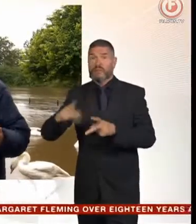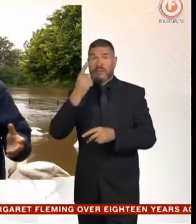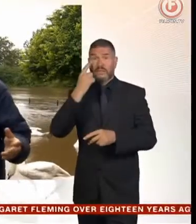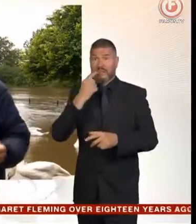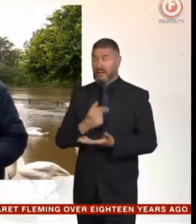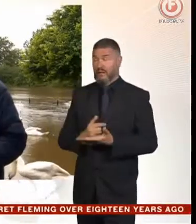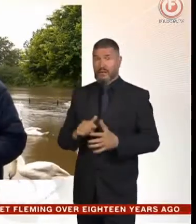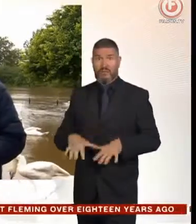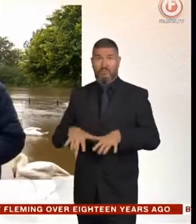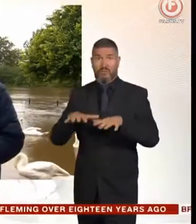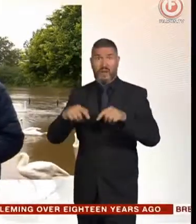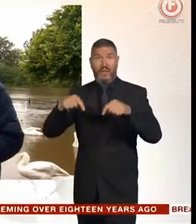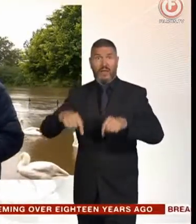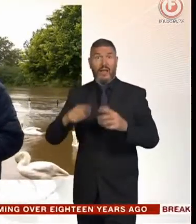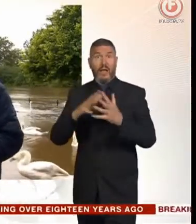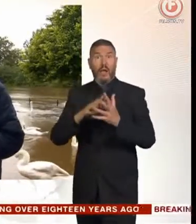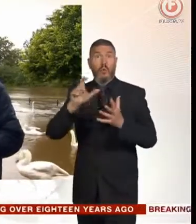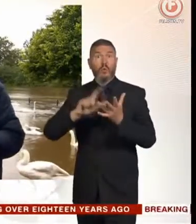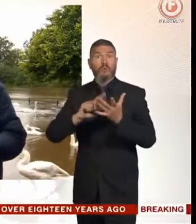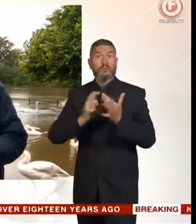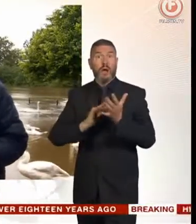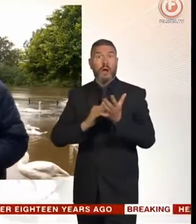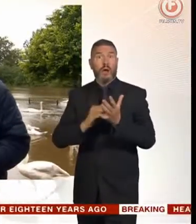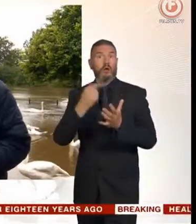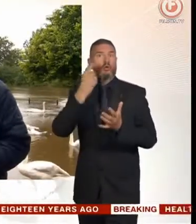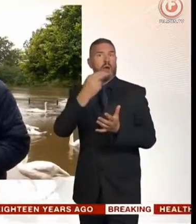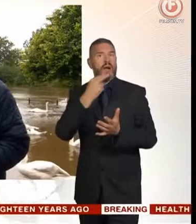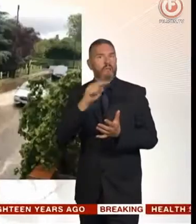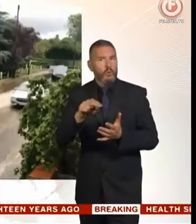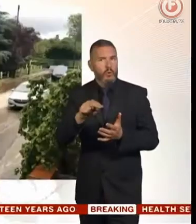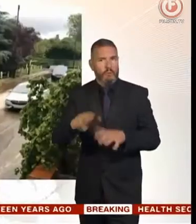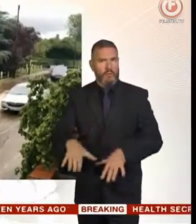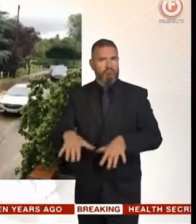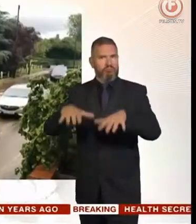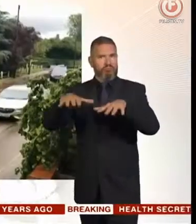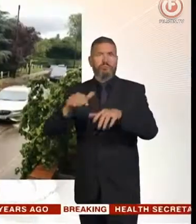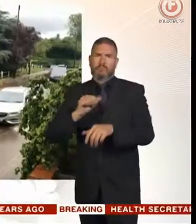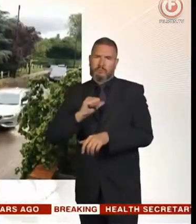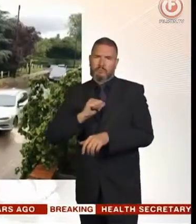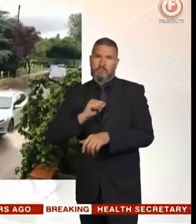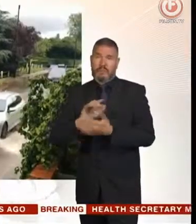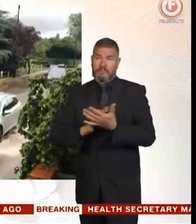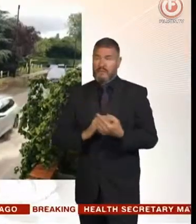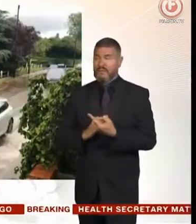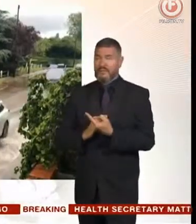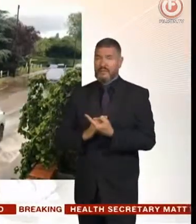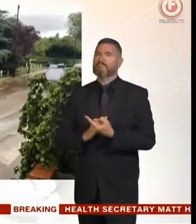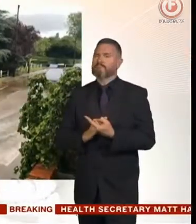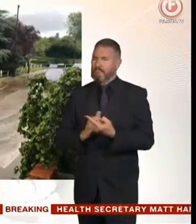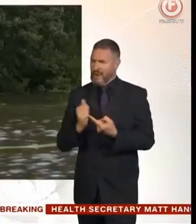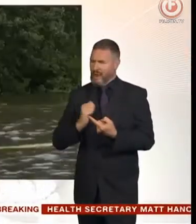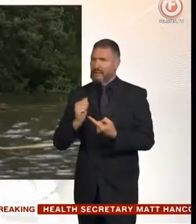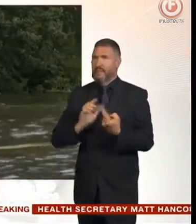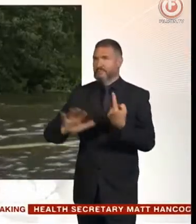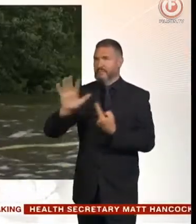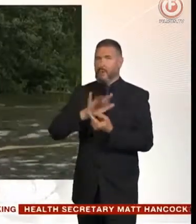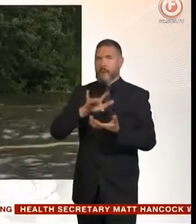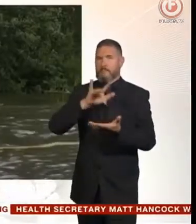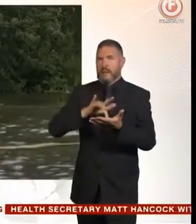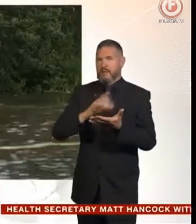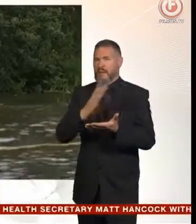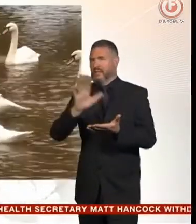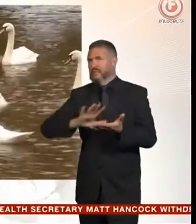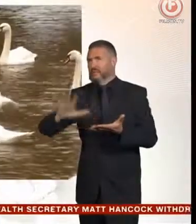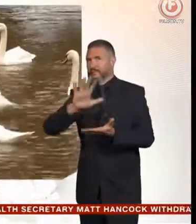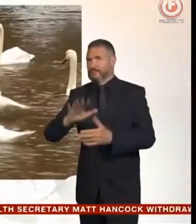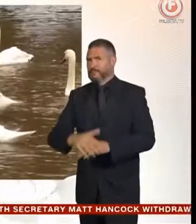peak here in Worcester isn't expected until late tomorrow afternoon. Which means the disruption is going to continue for a few more days,